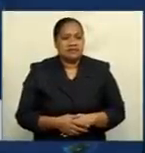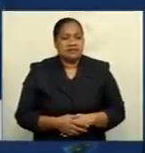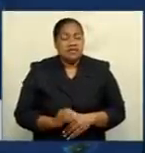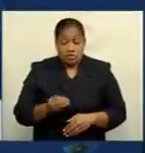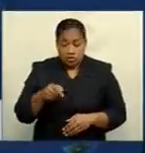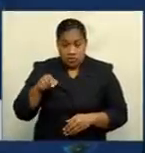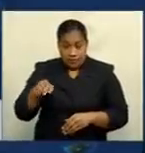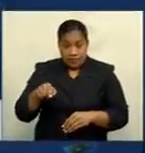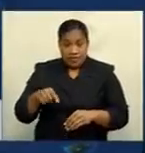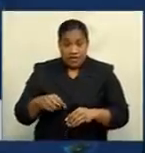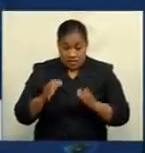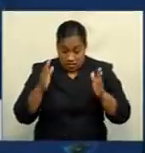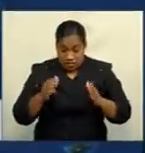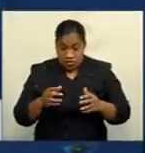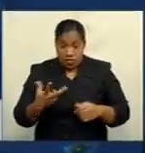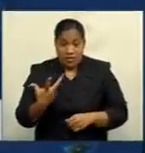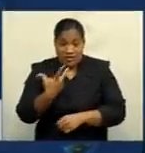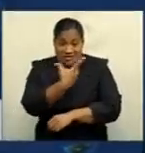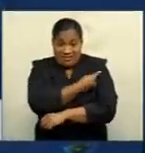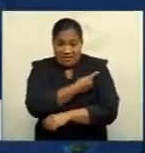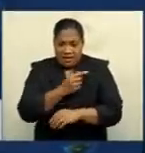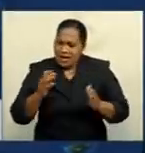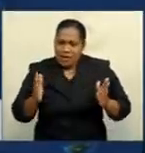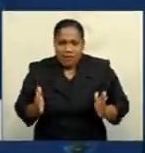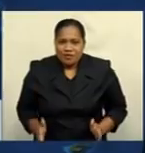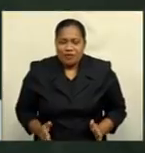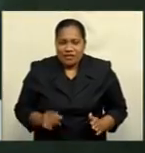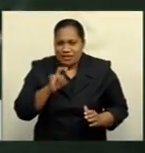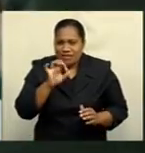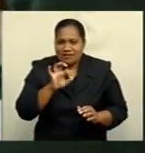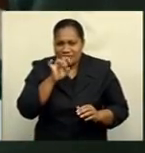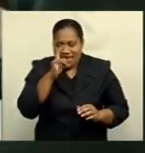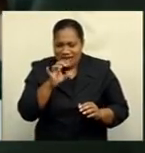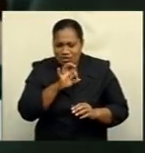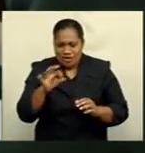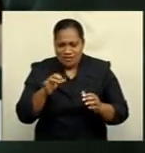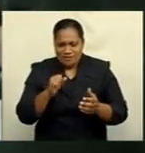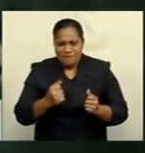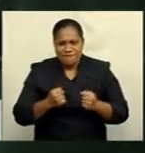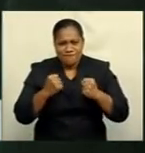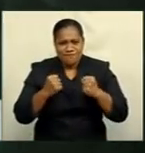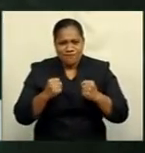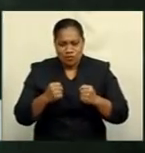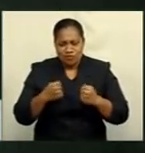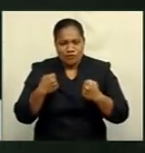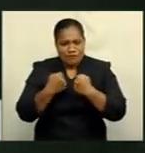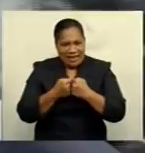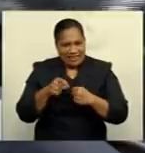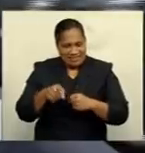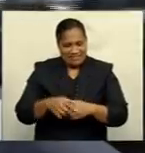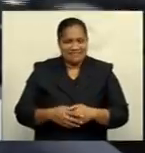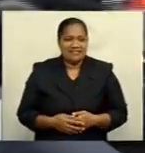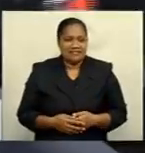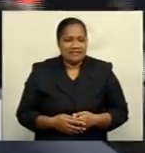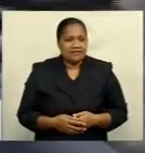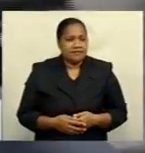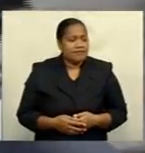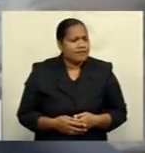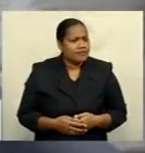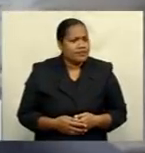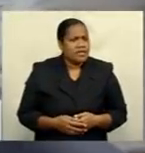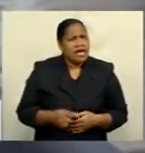good as those who do not have those comorbidities. Fijians say the vaccine still offers hope. I think